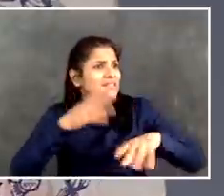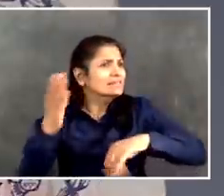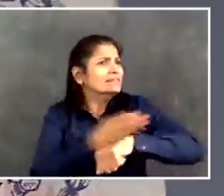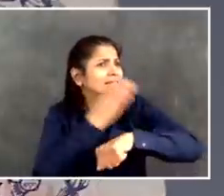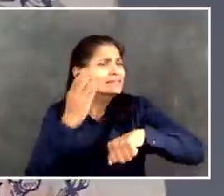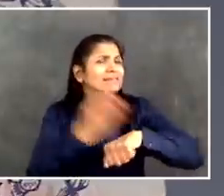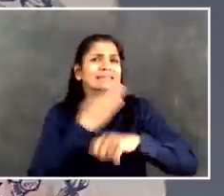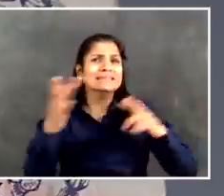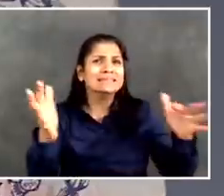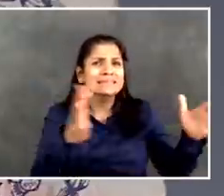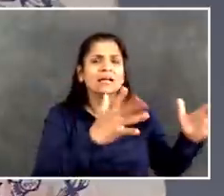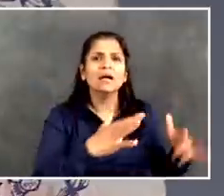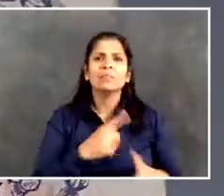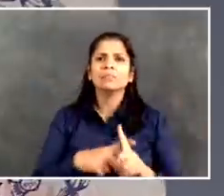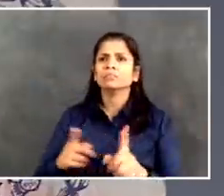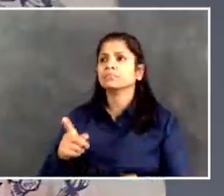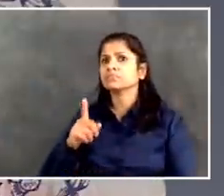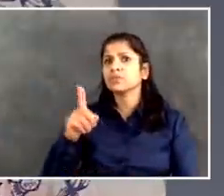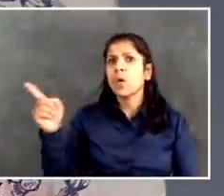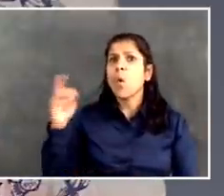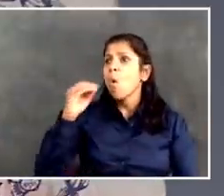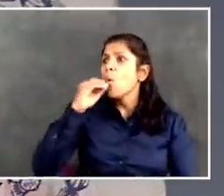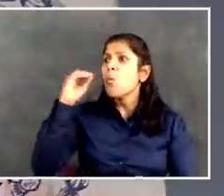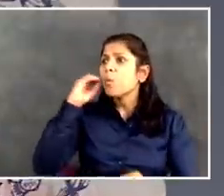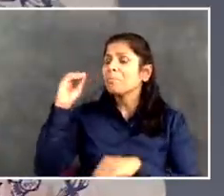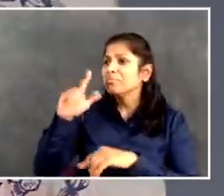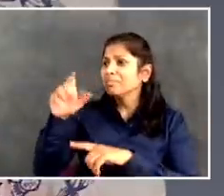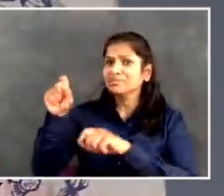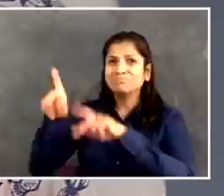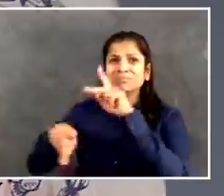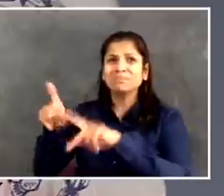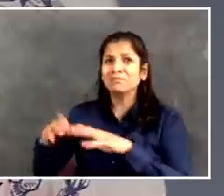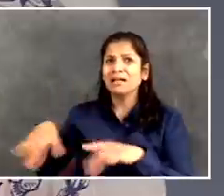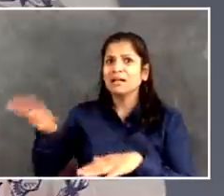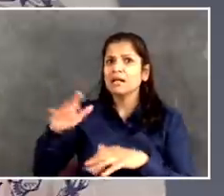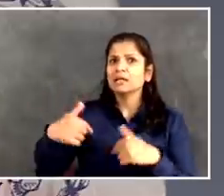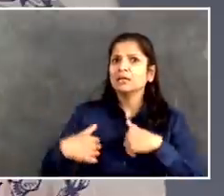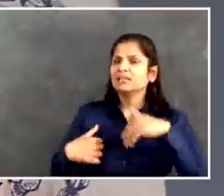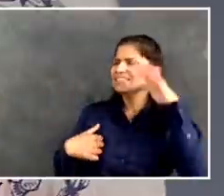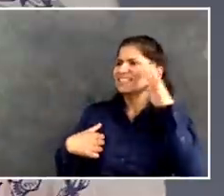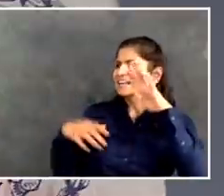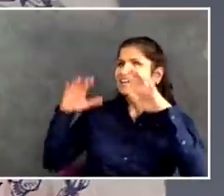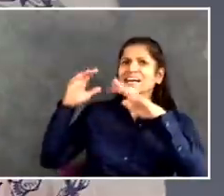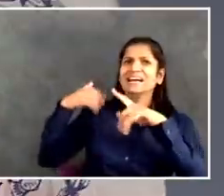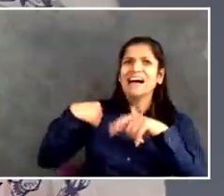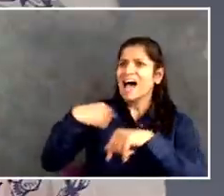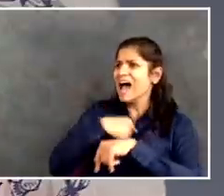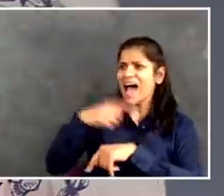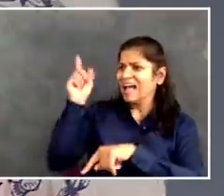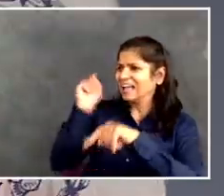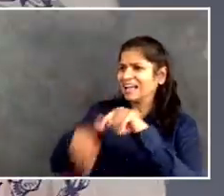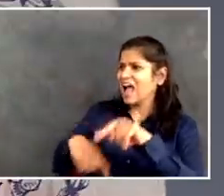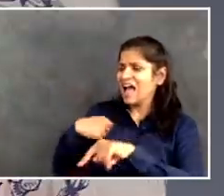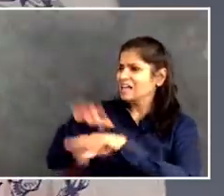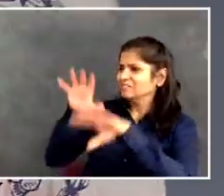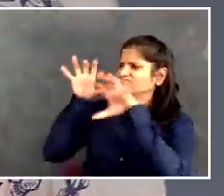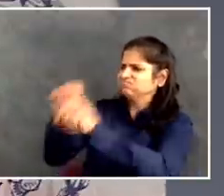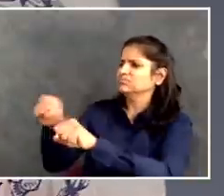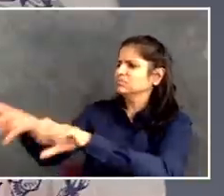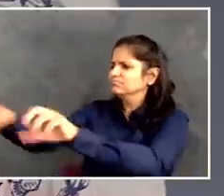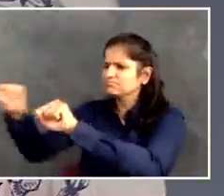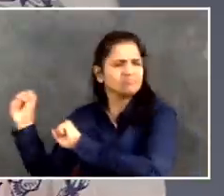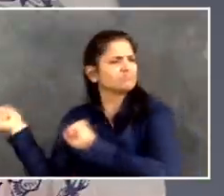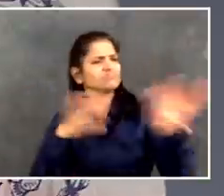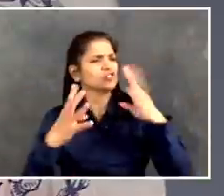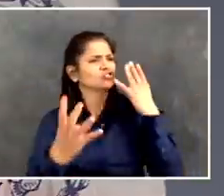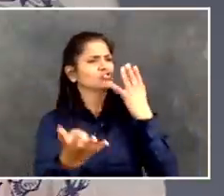would want. And it's not legal. We have to work with homeless people to get them off the streets once and for all. And the NYPD has